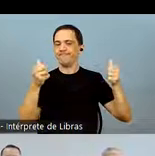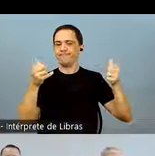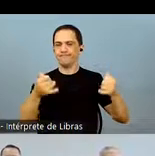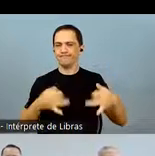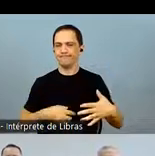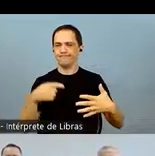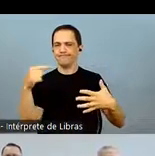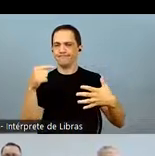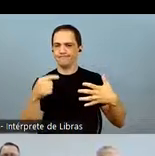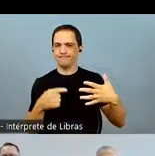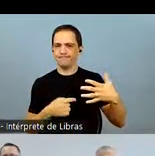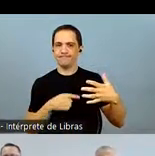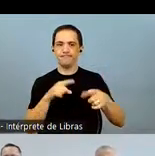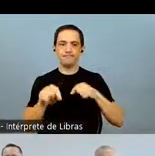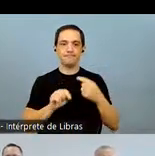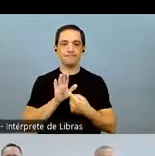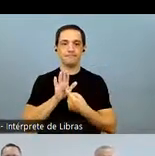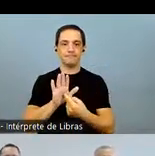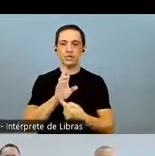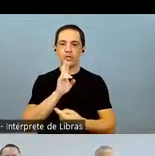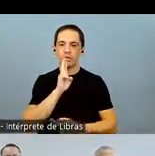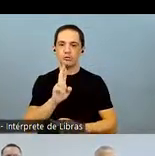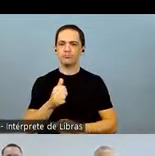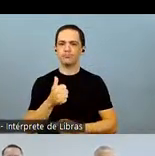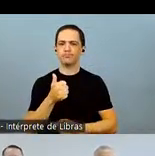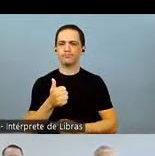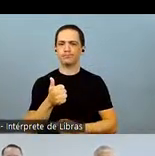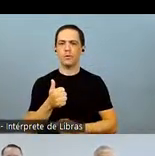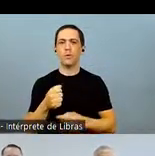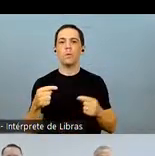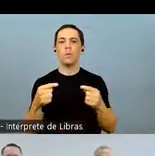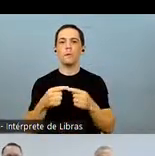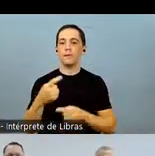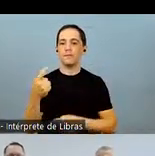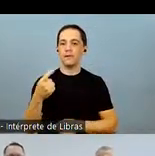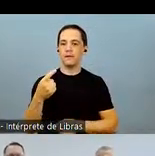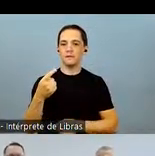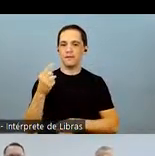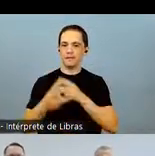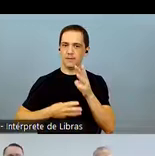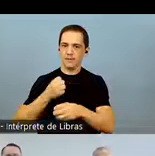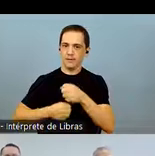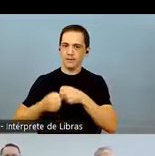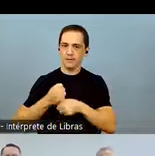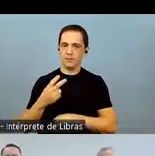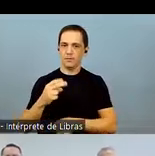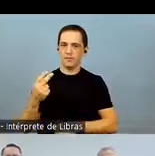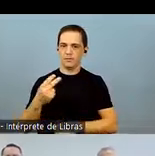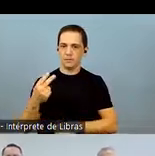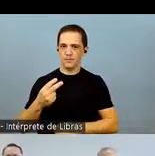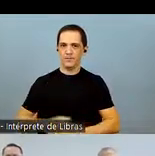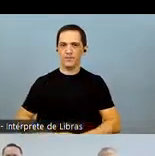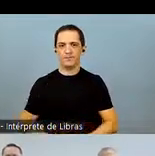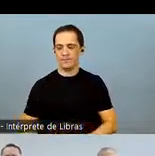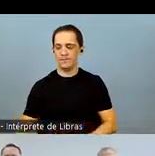Pavinato. We can now go to slide 10 with some highlights of our income statement for